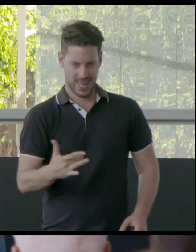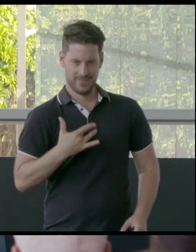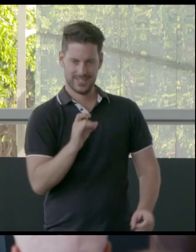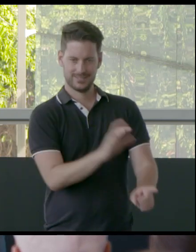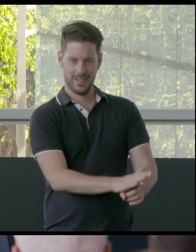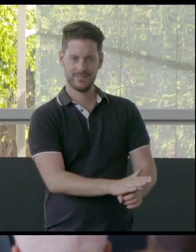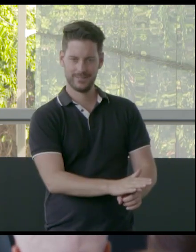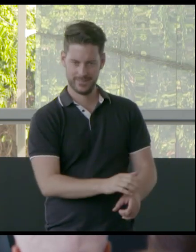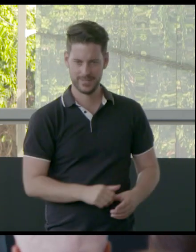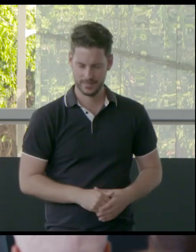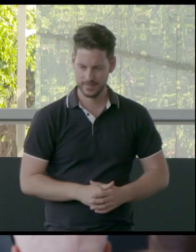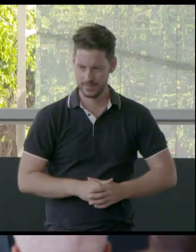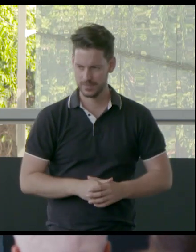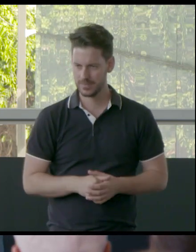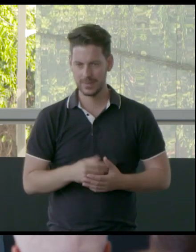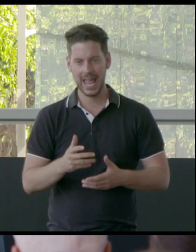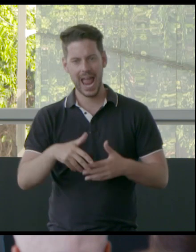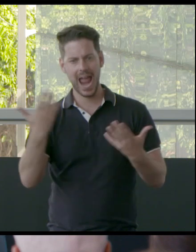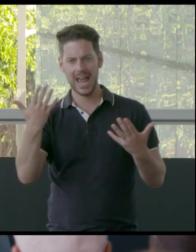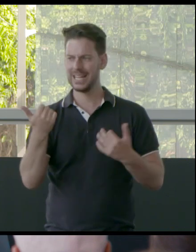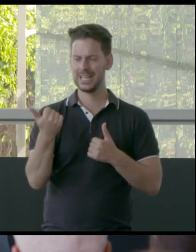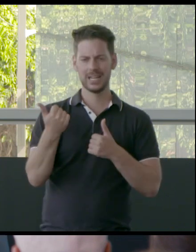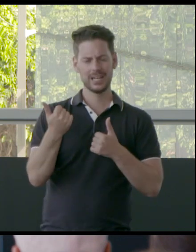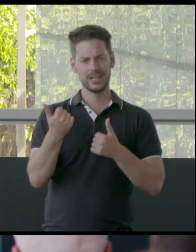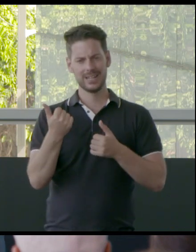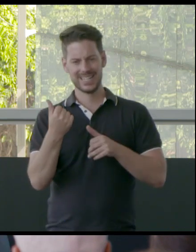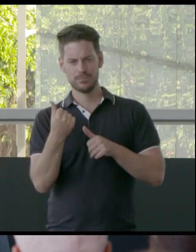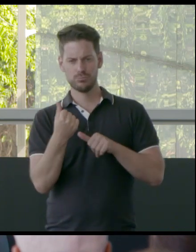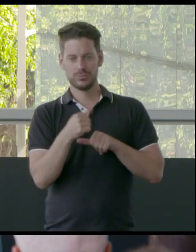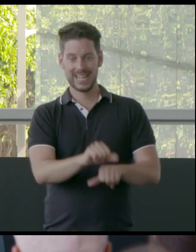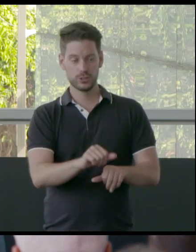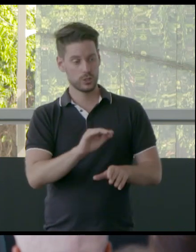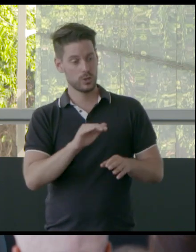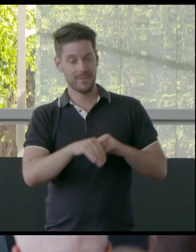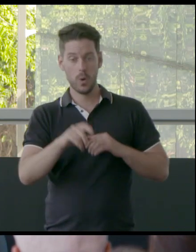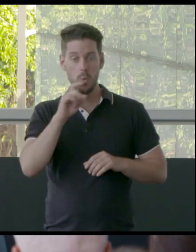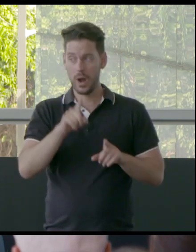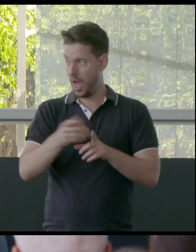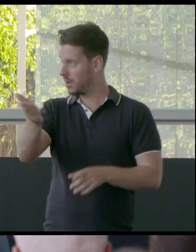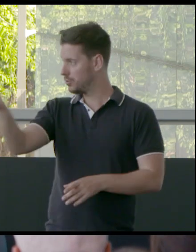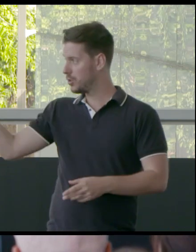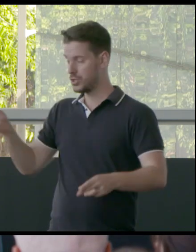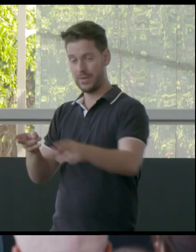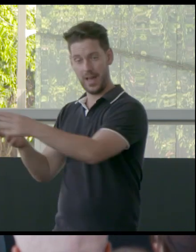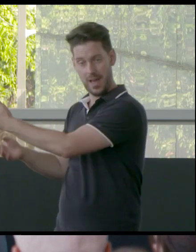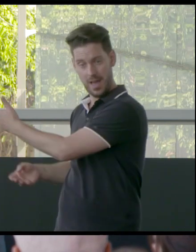And I would think that any kind of protection that we can extend to bodies of water, like that one out there,